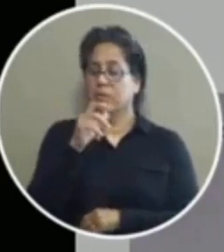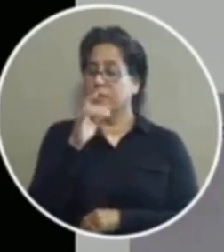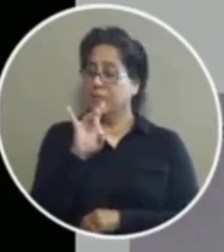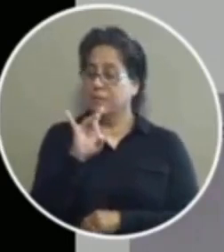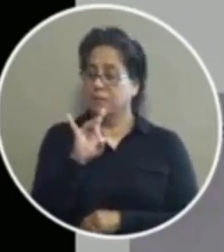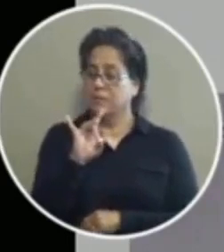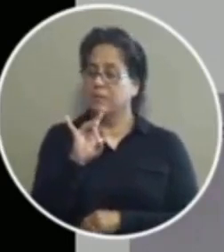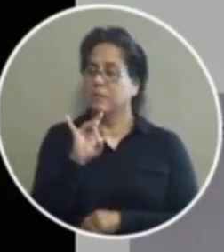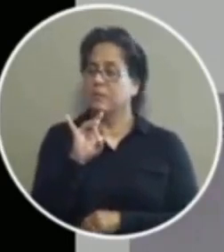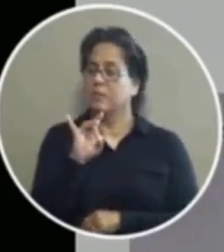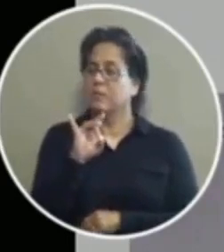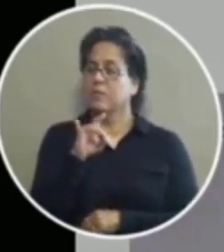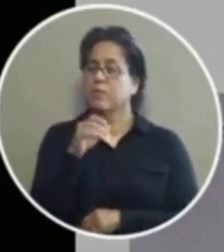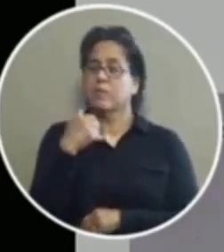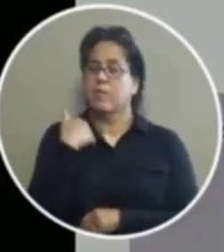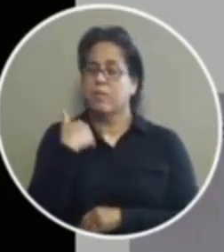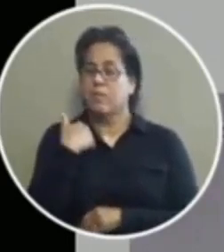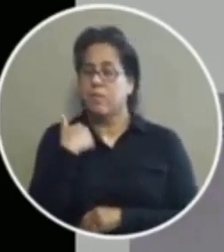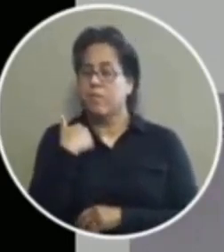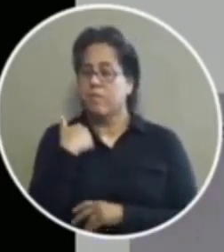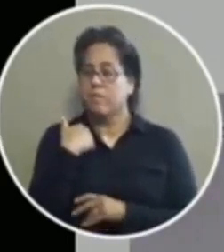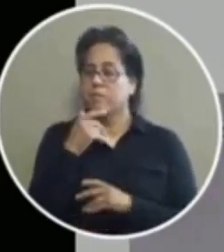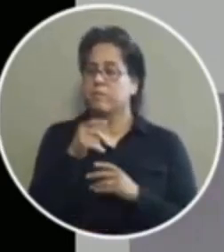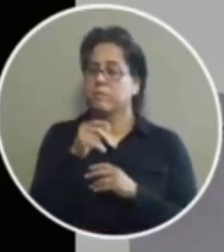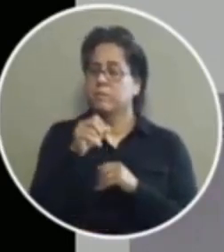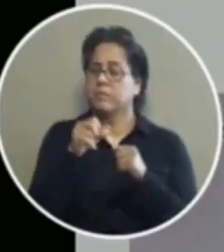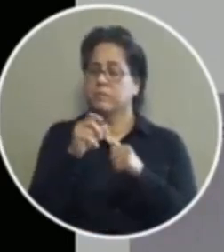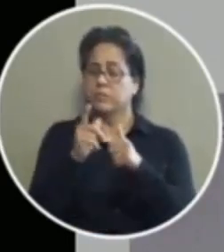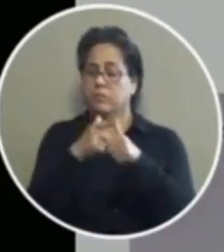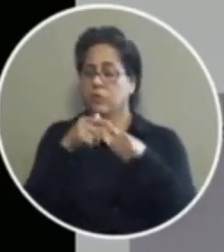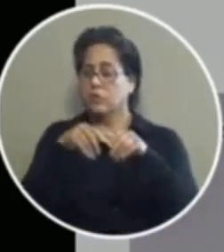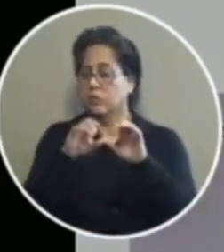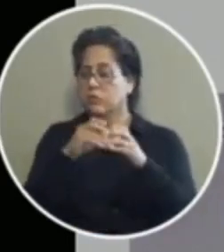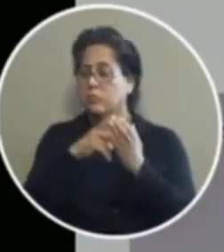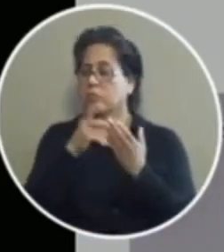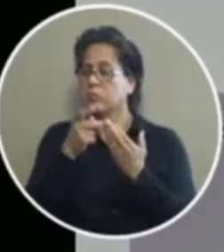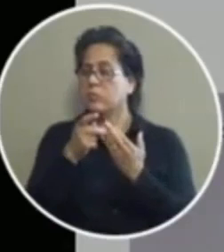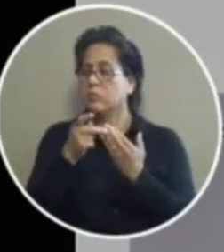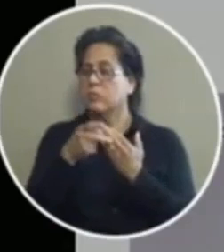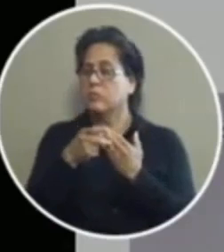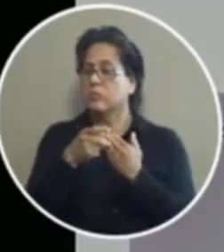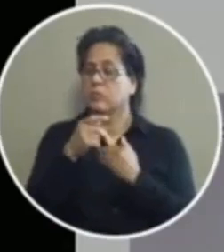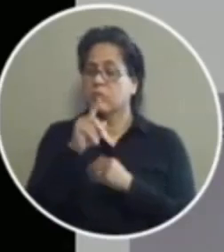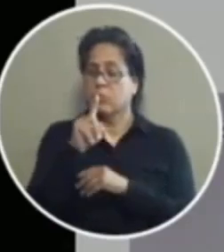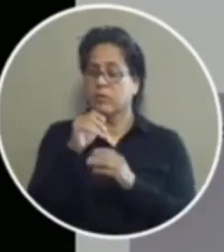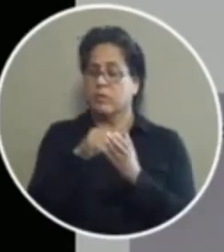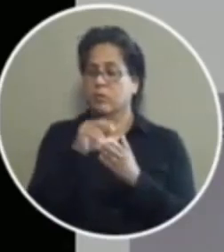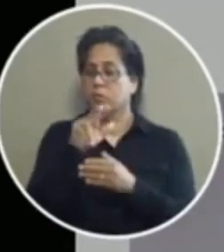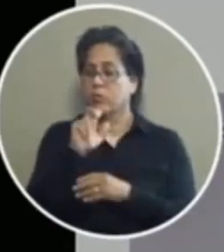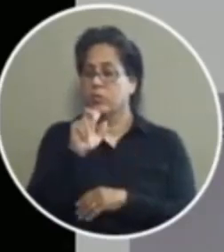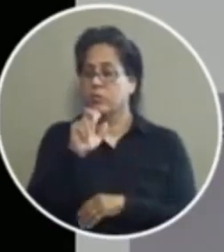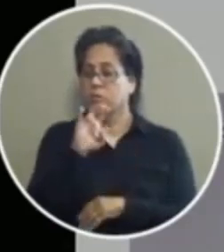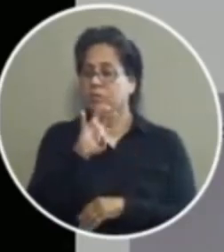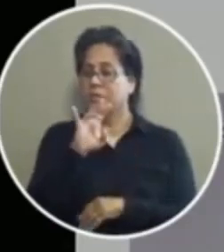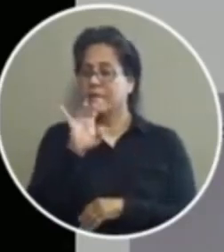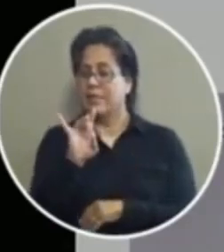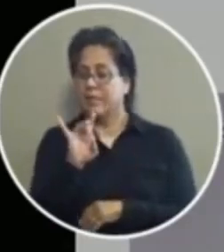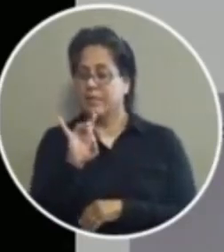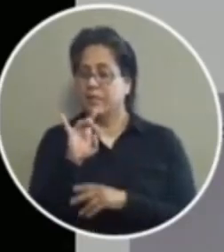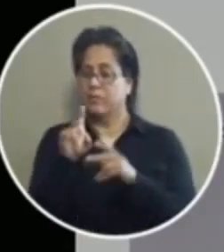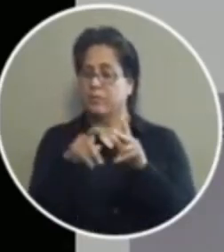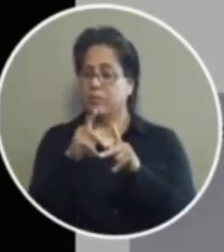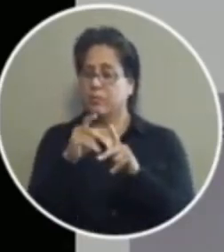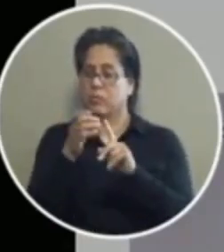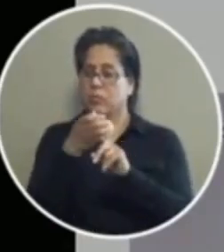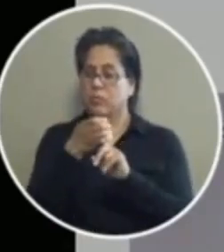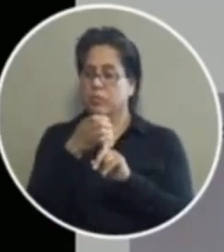of and this is after the site the first chance program was implemented we had a total of 1378 people